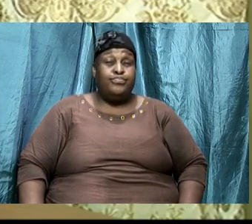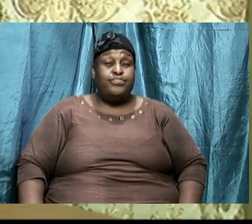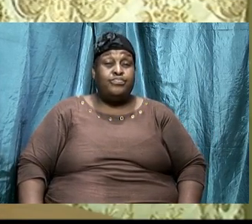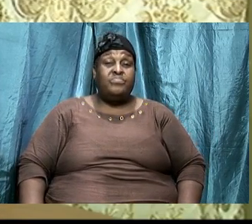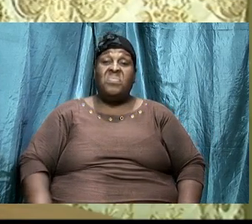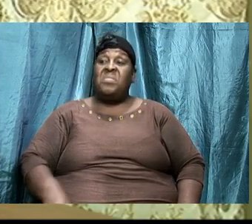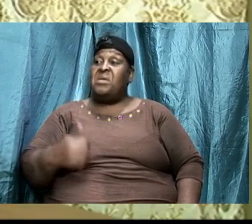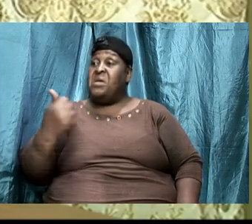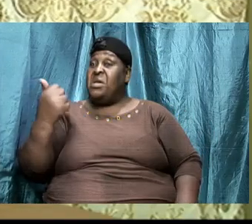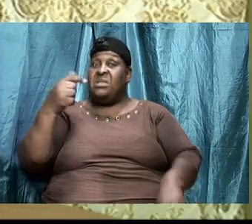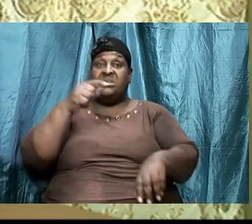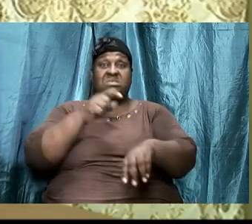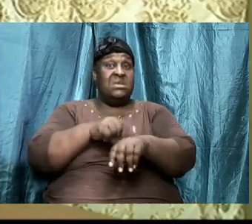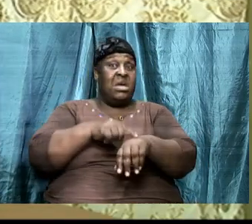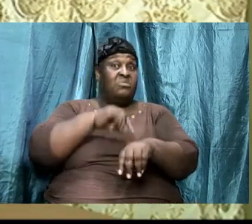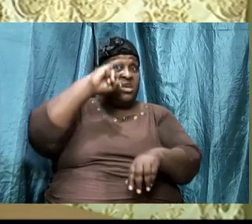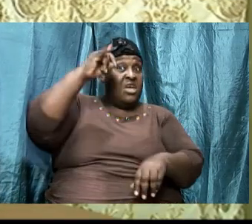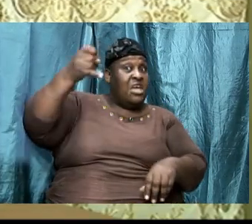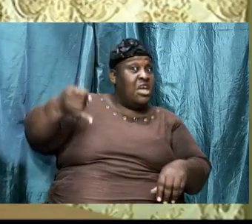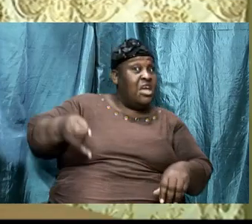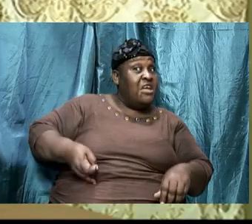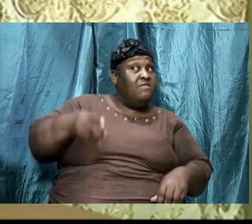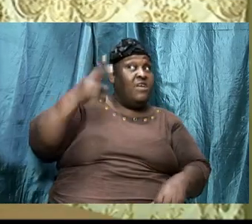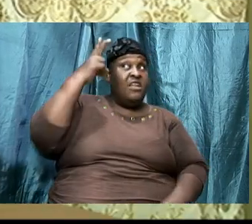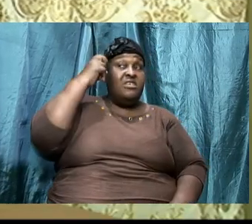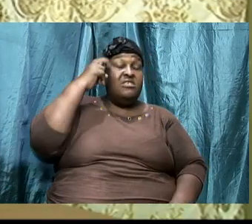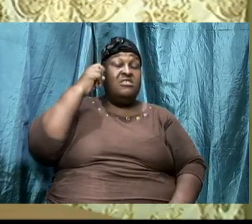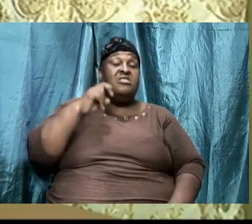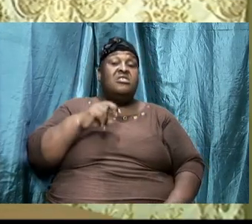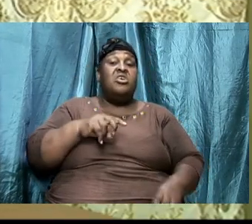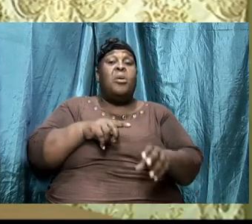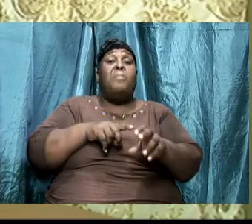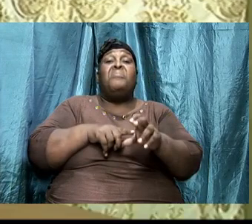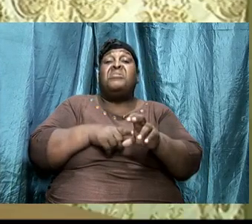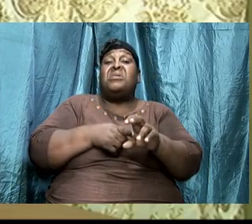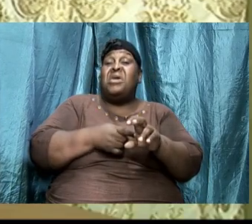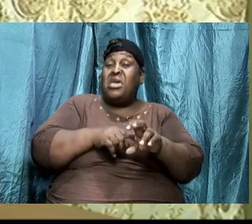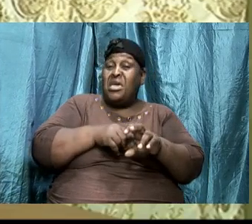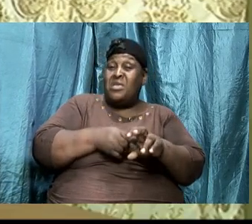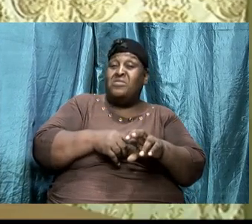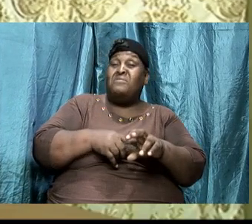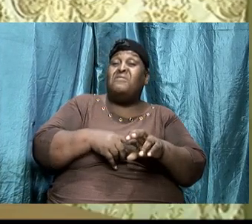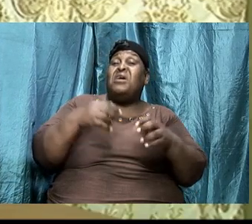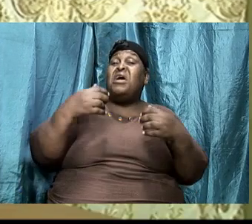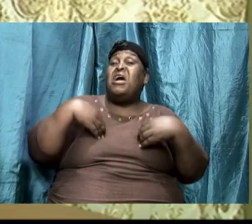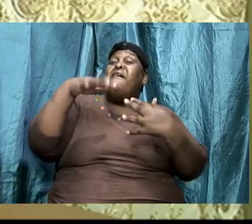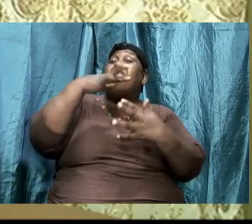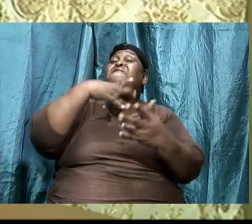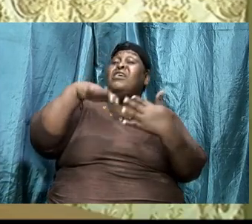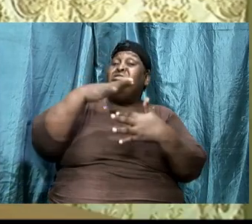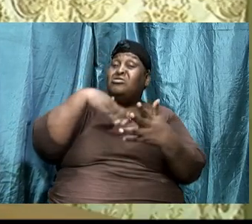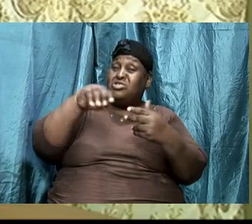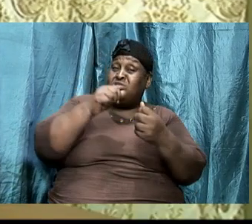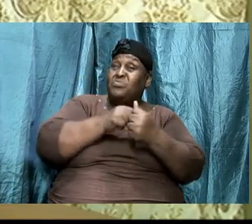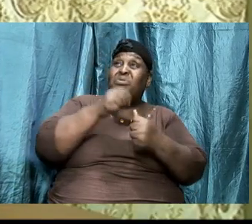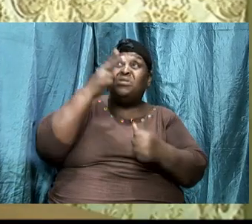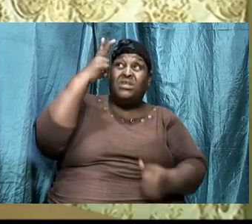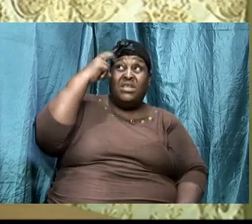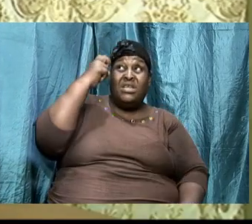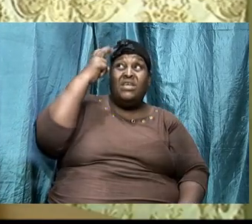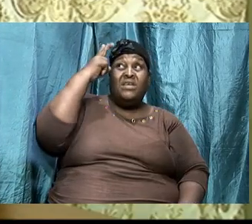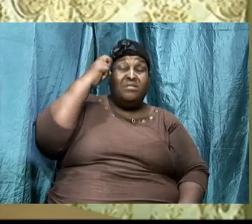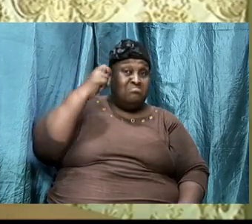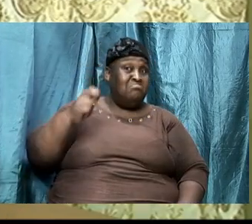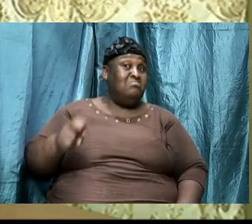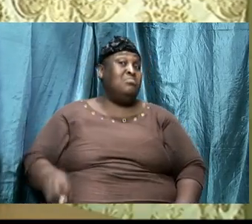any time you entertain the enemy and start sleep with the enemy when we say sleep with the enemy we're talking about literally sleeping with the enemy we're talking about doing